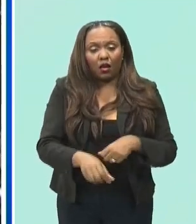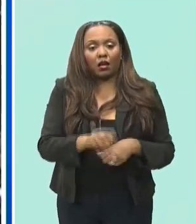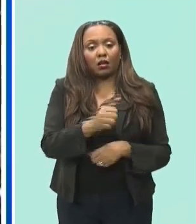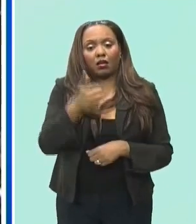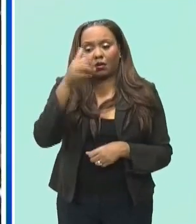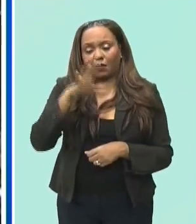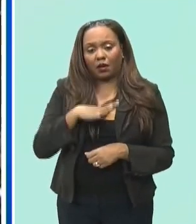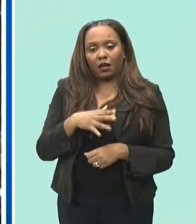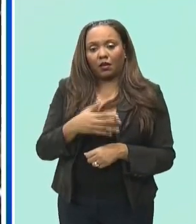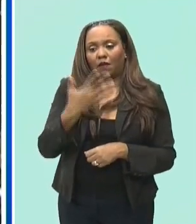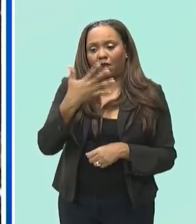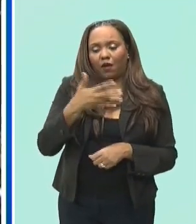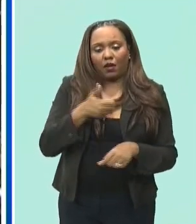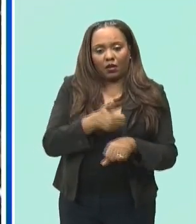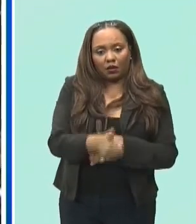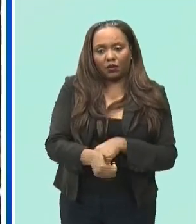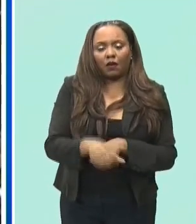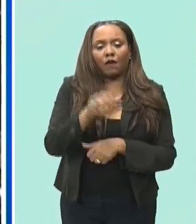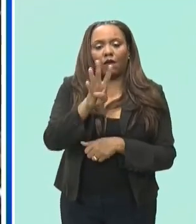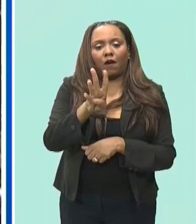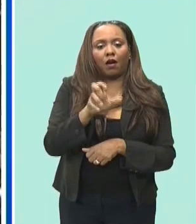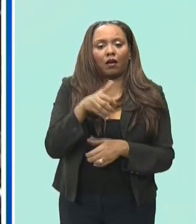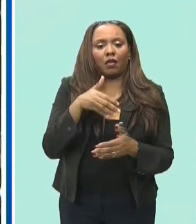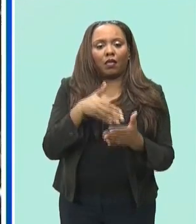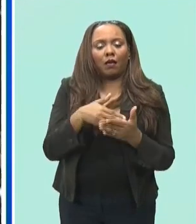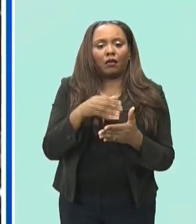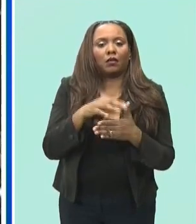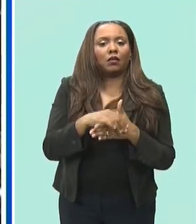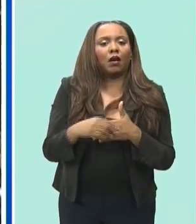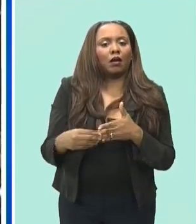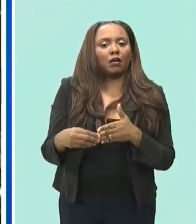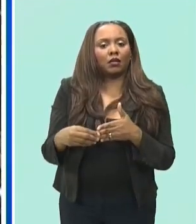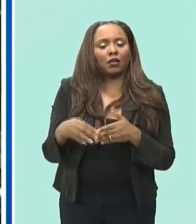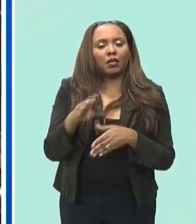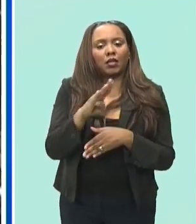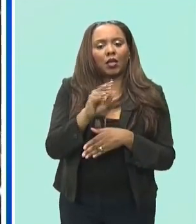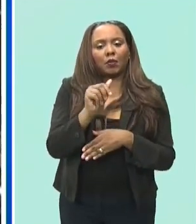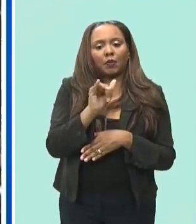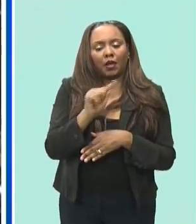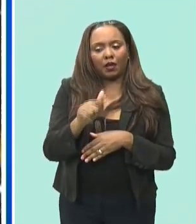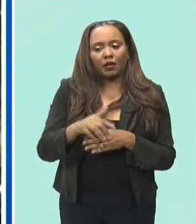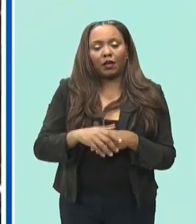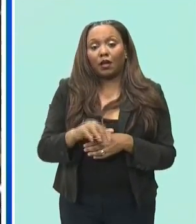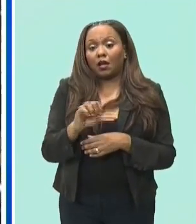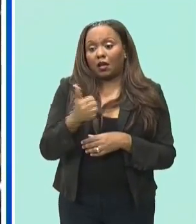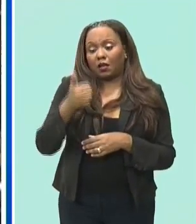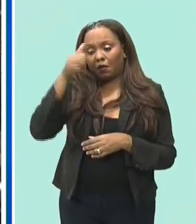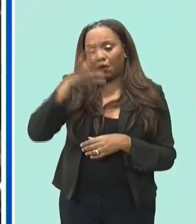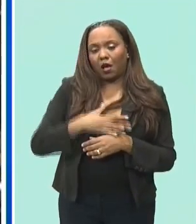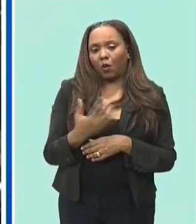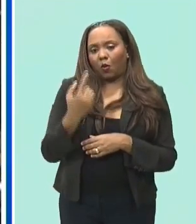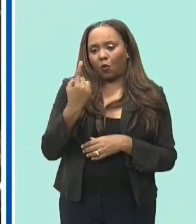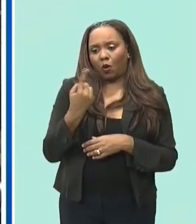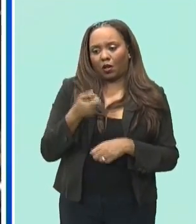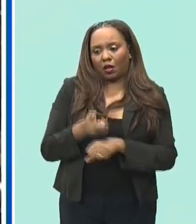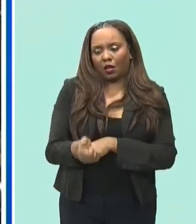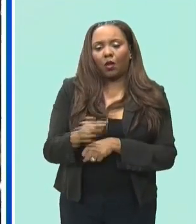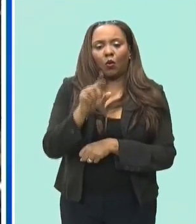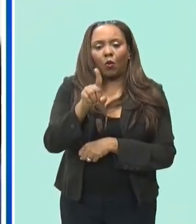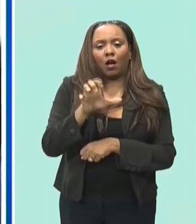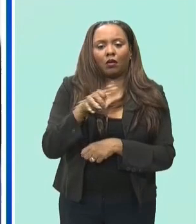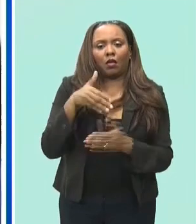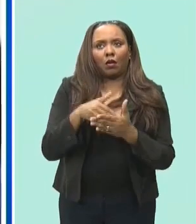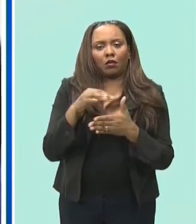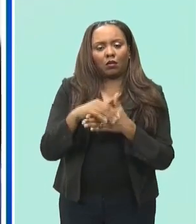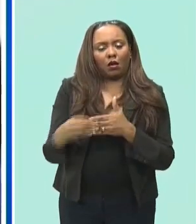charges and was granted four hundred thousand dollars bail wayne anthony has one charge he was granted one hundred thousand